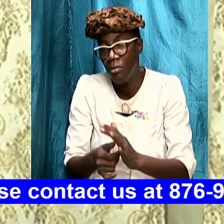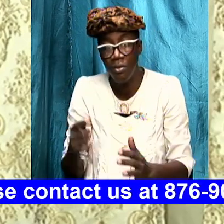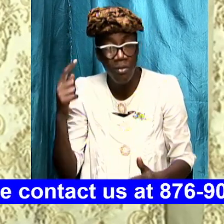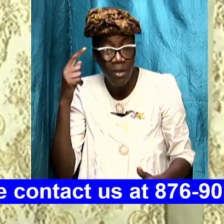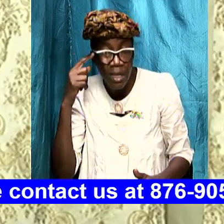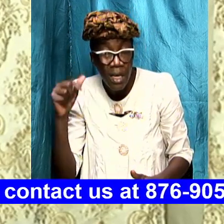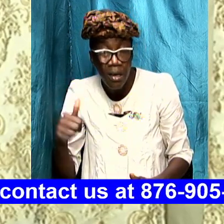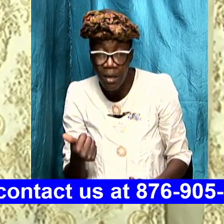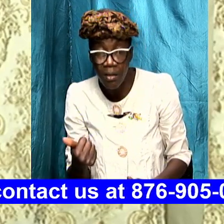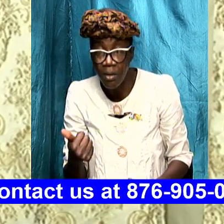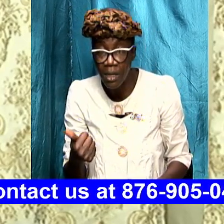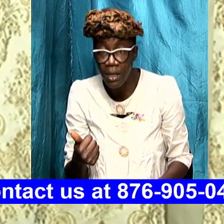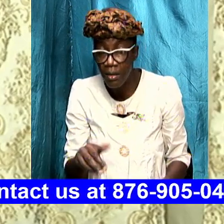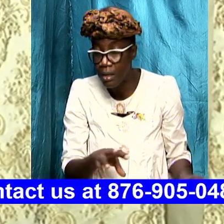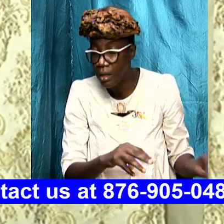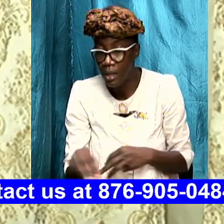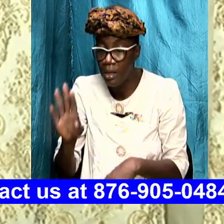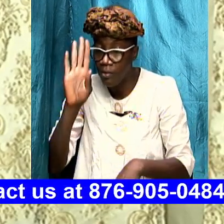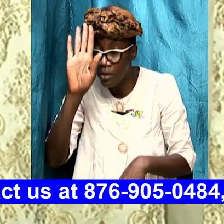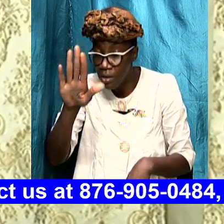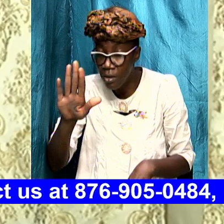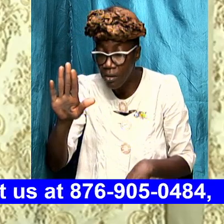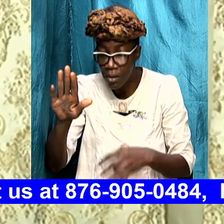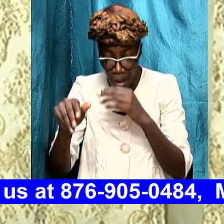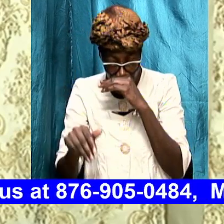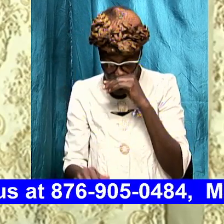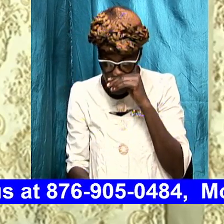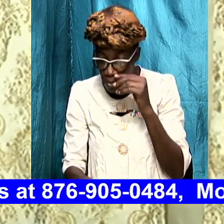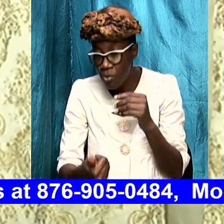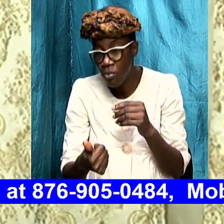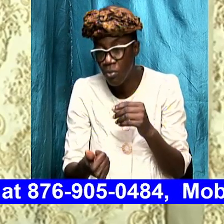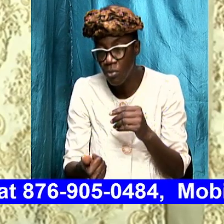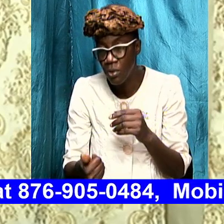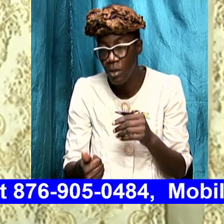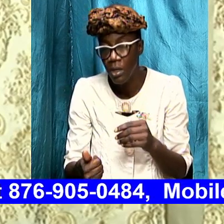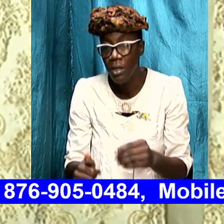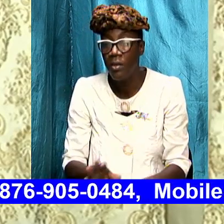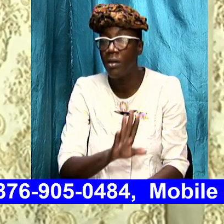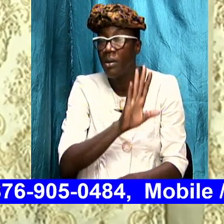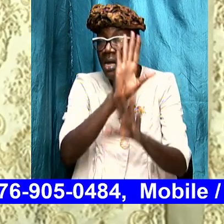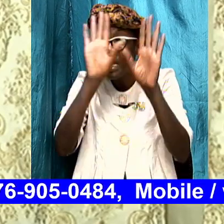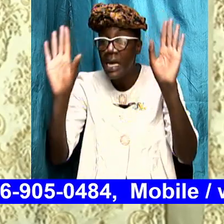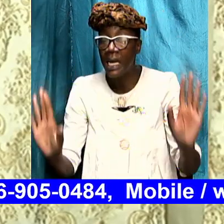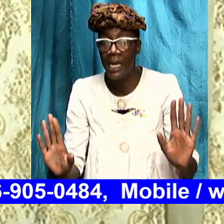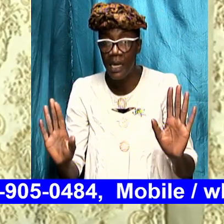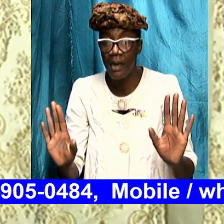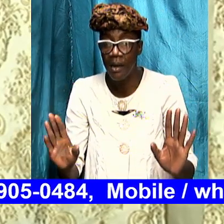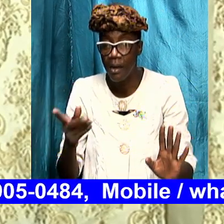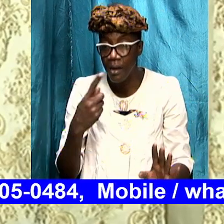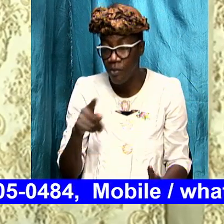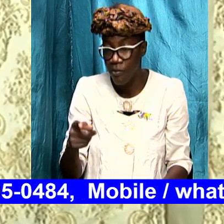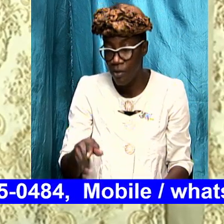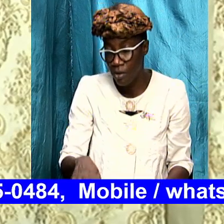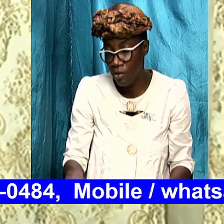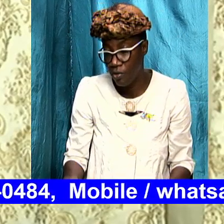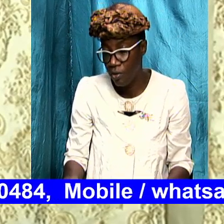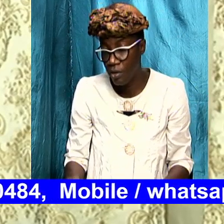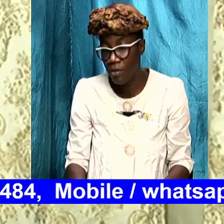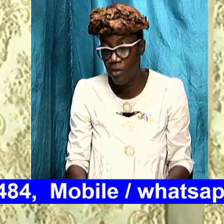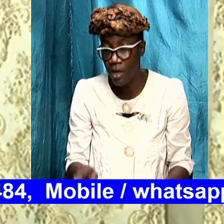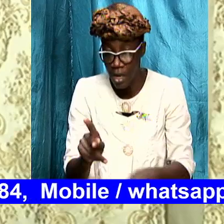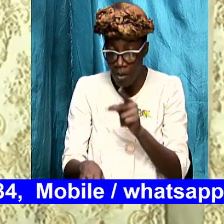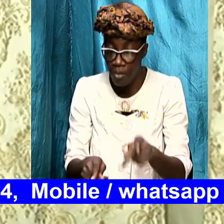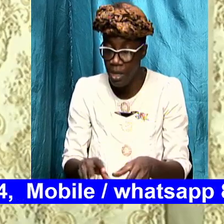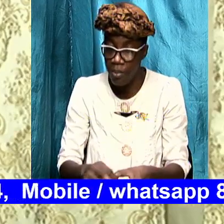I leave you to your own vices but just to make that clear for God for the children for the people